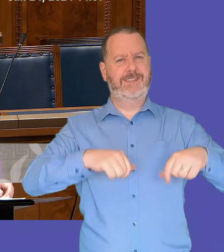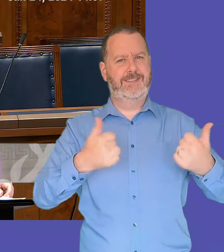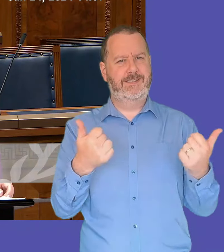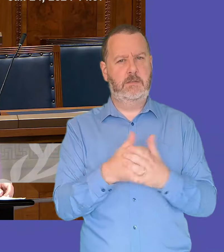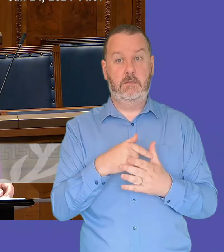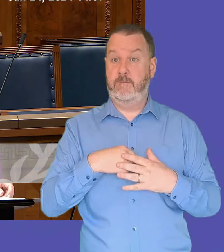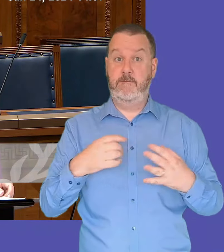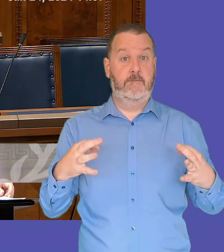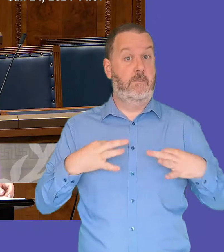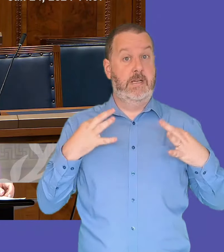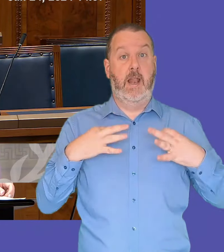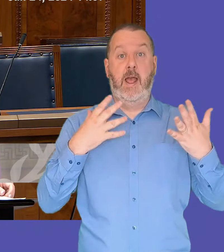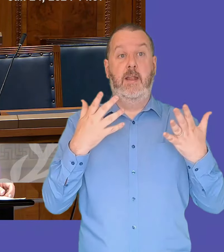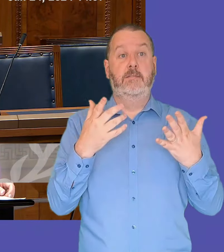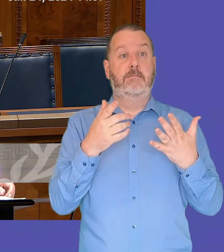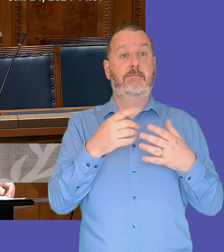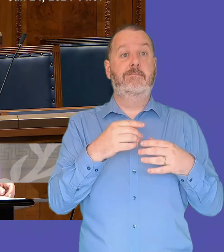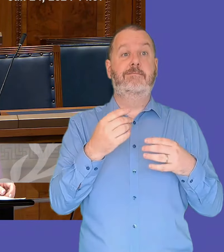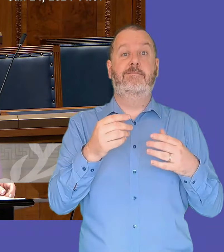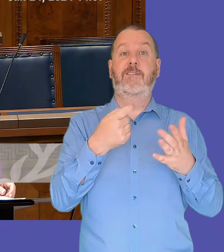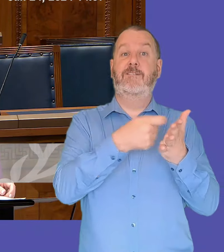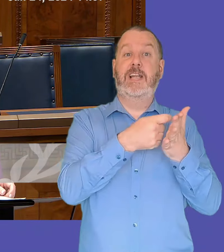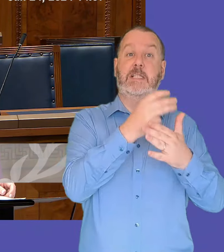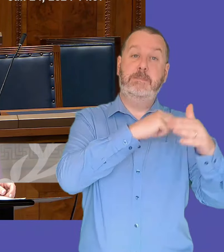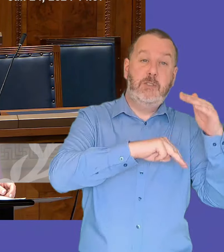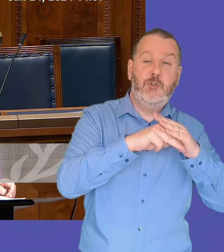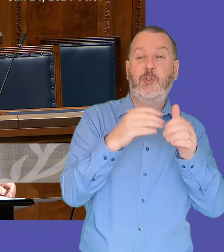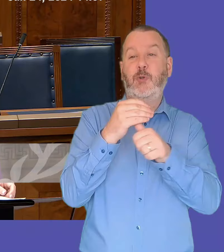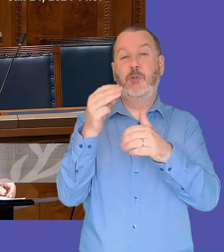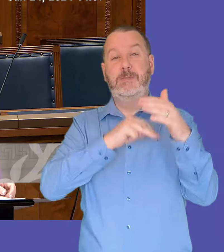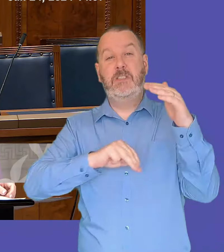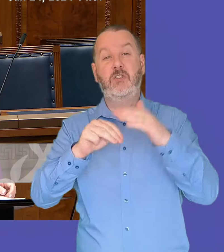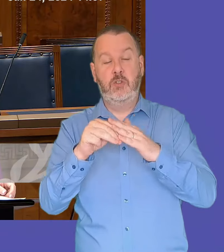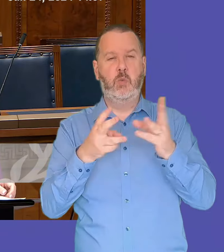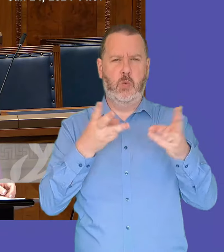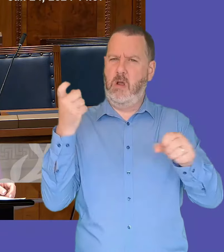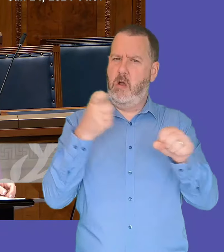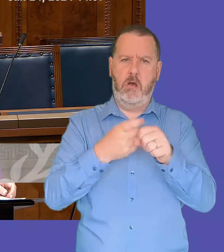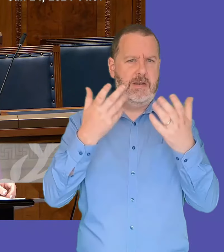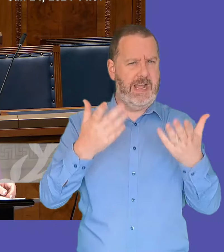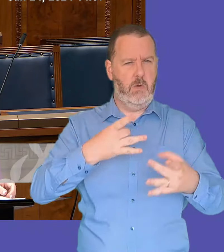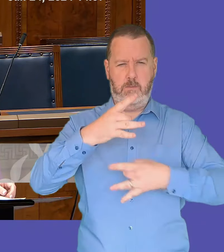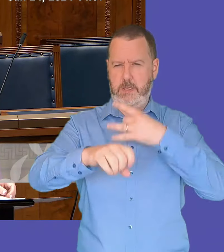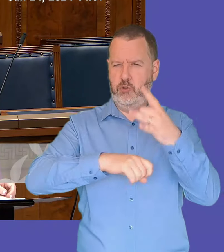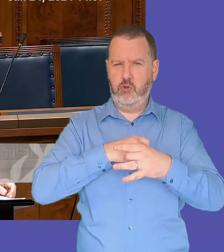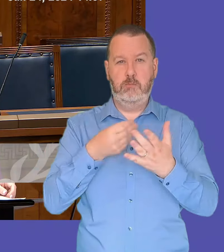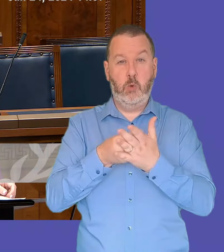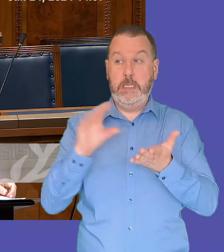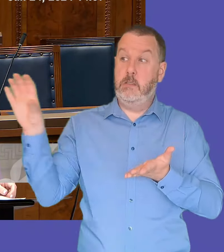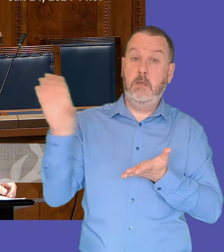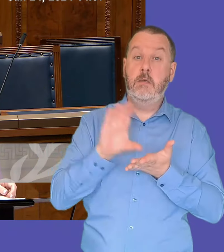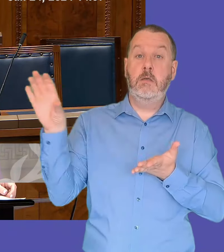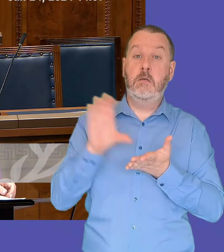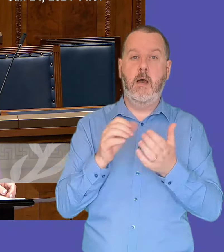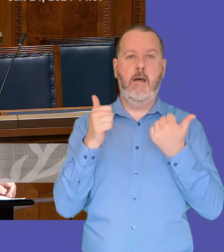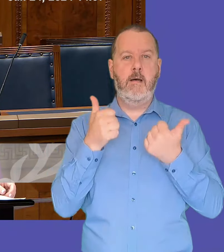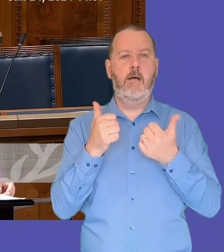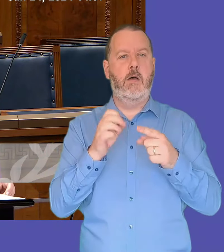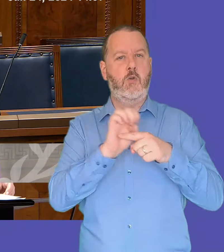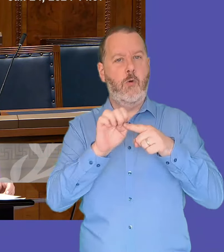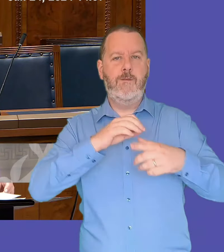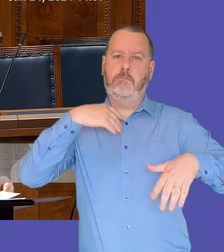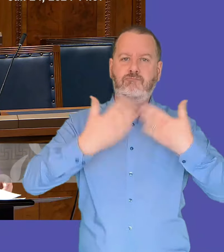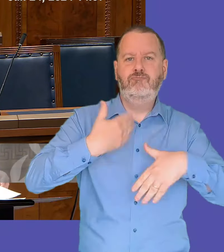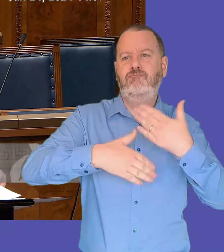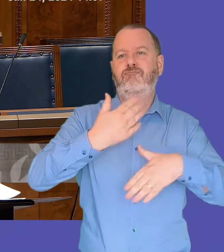to ensure that our finances are in a stable financial footing so that we can actually invest in our essential public services around health